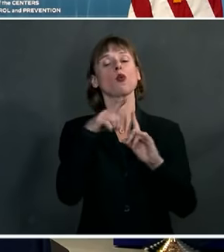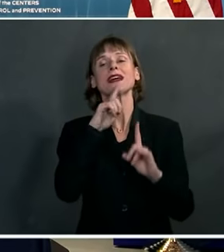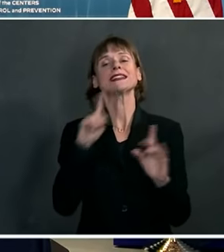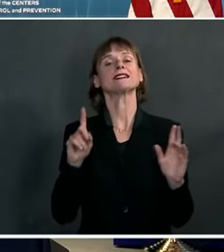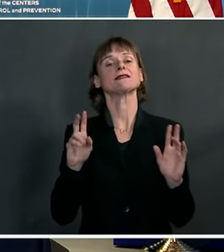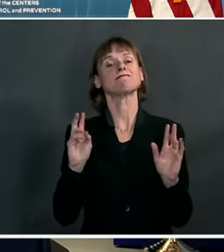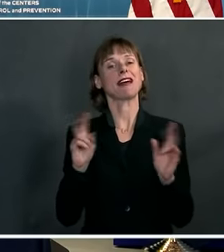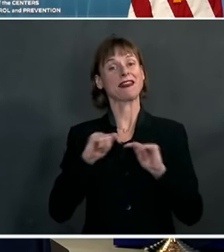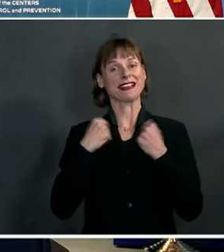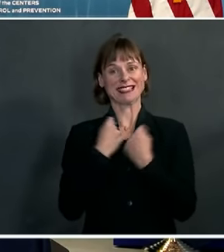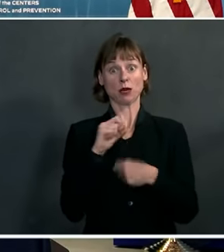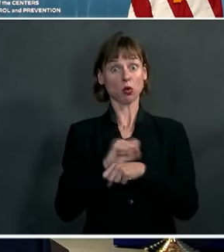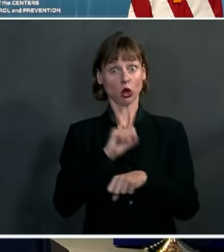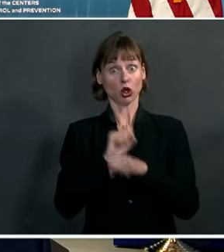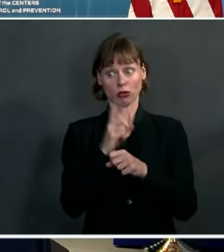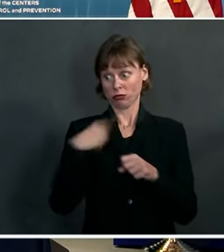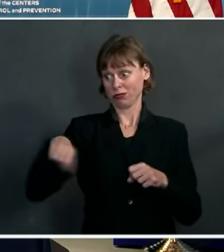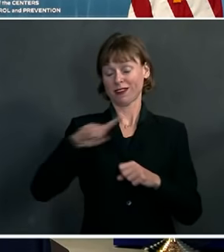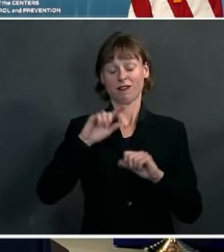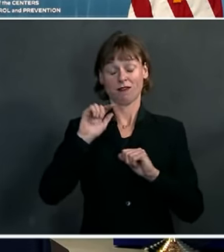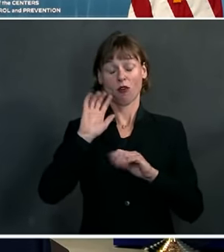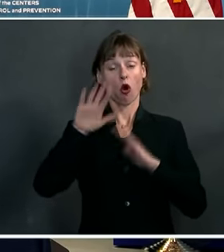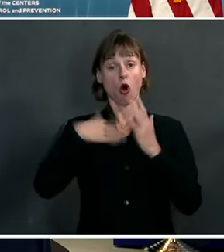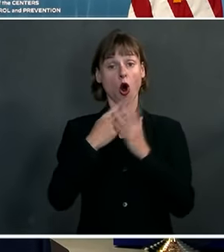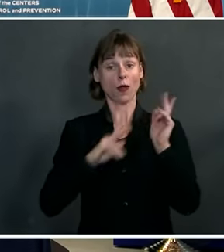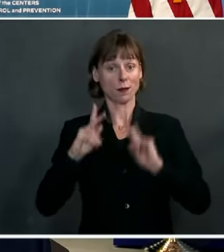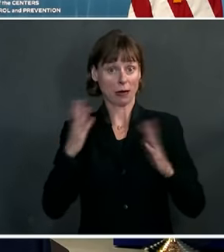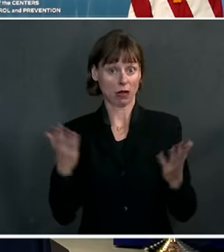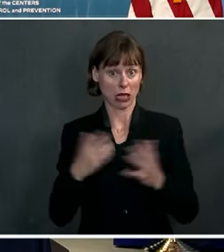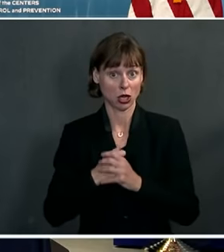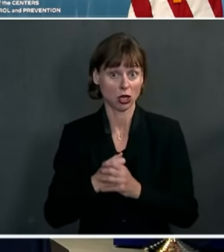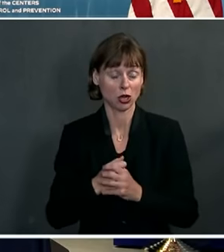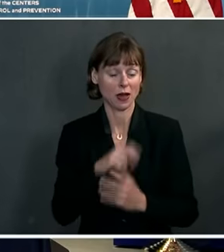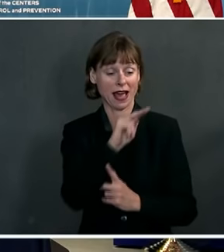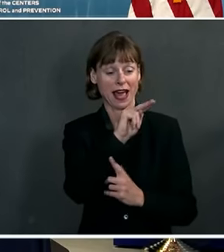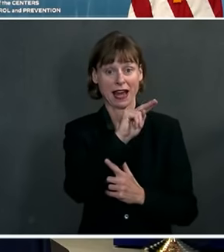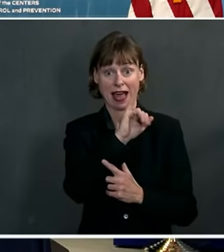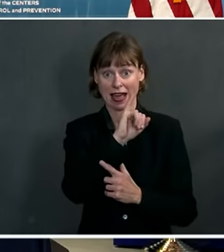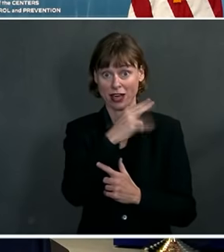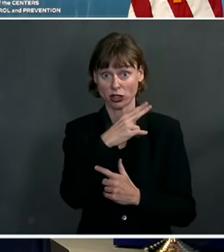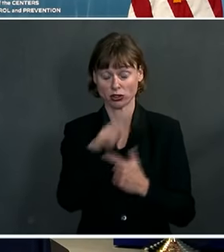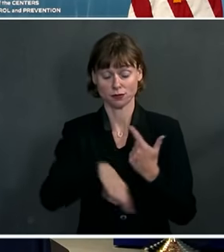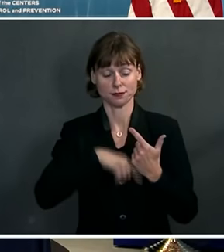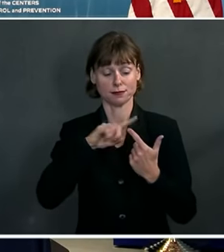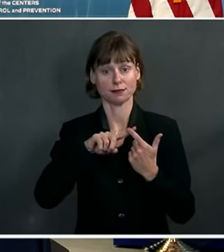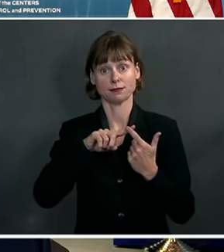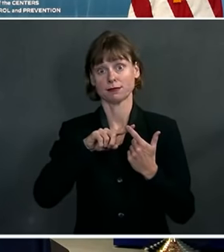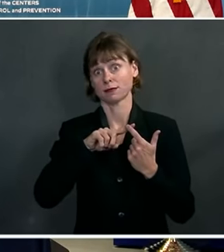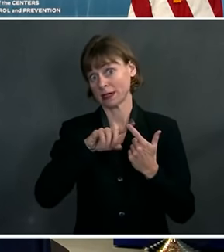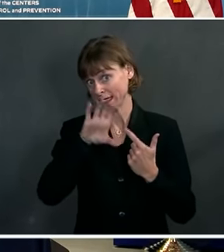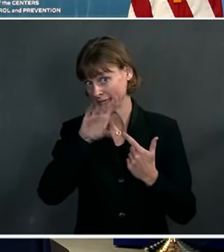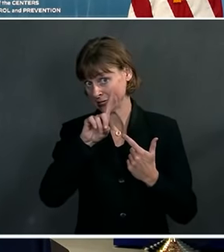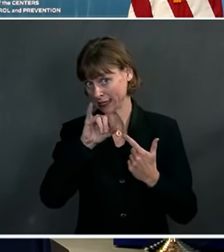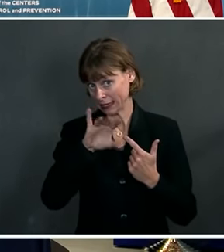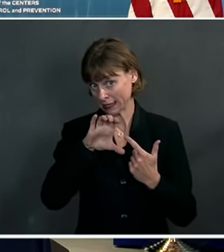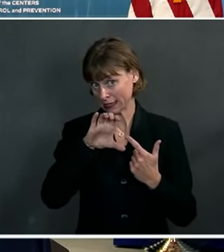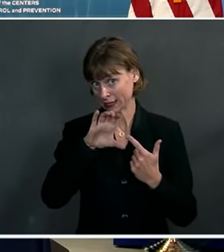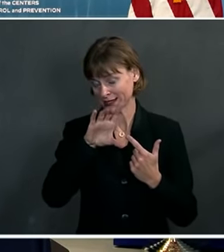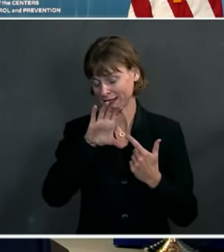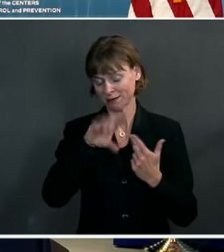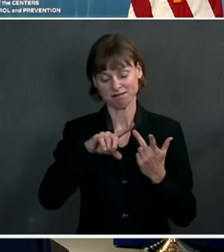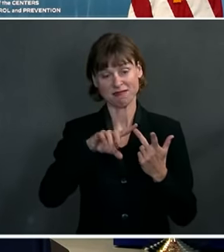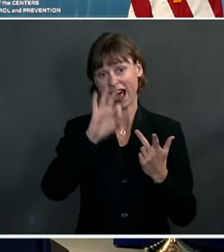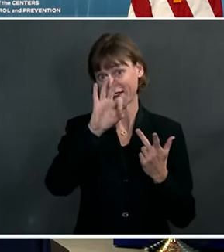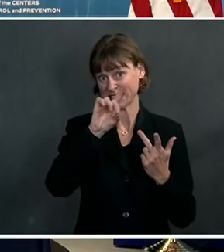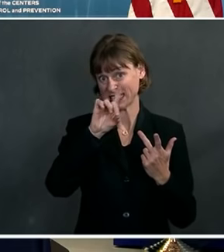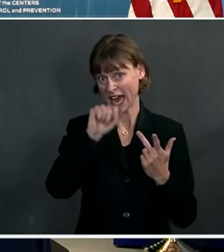between everybody here, between the NIH, the CDC, the FDA,